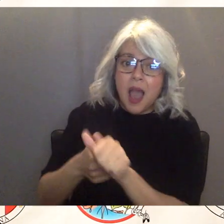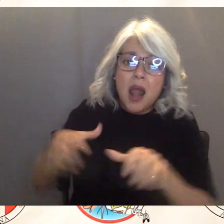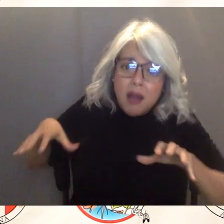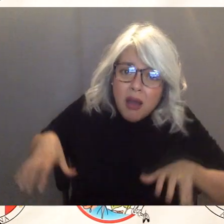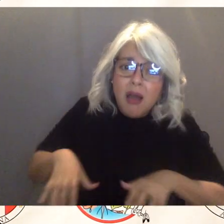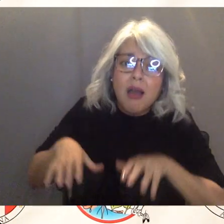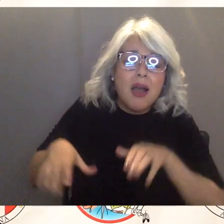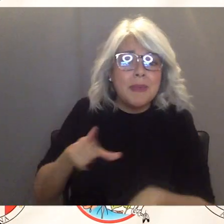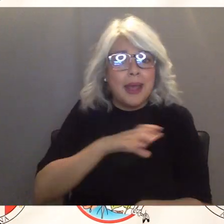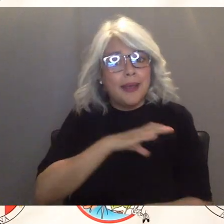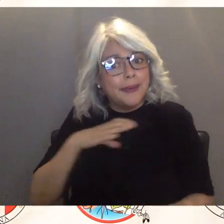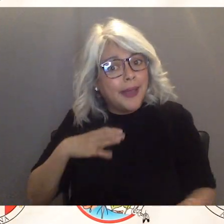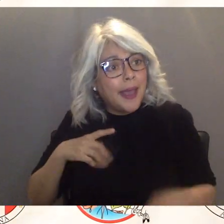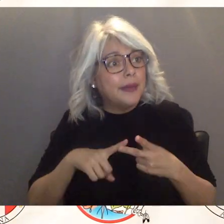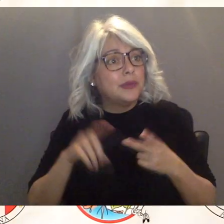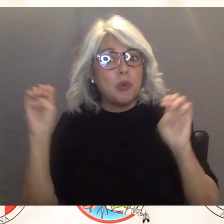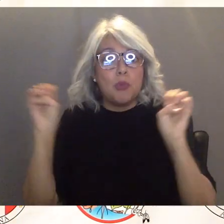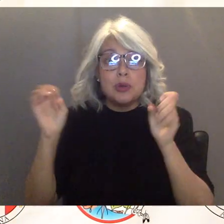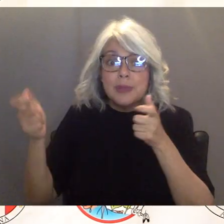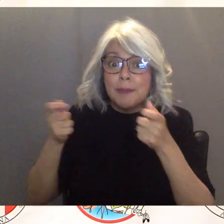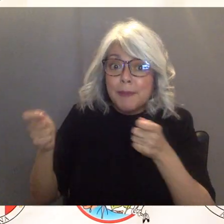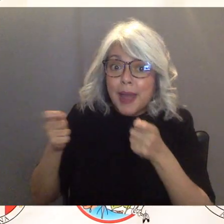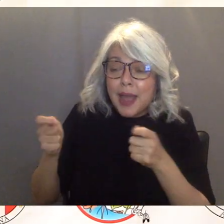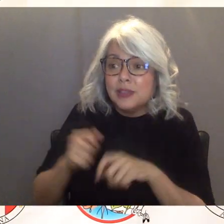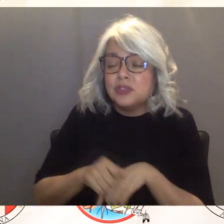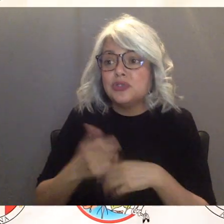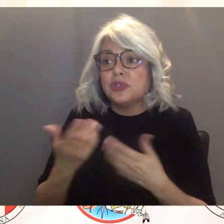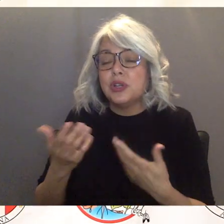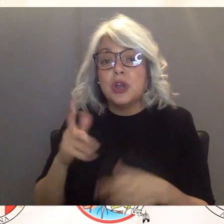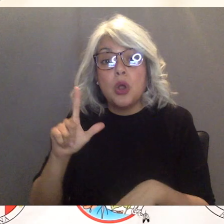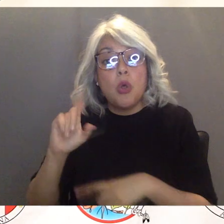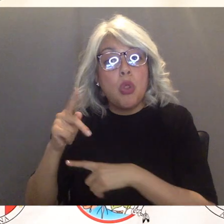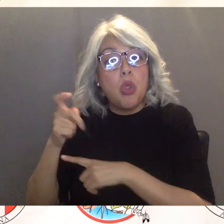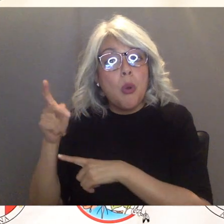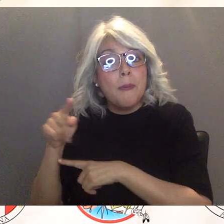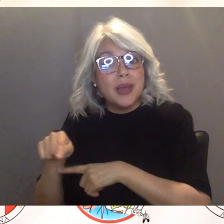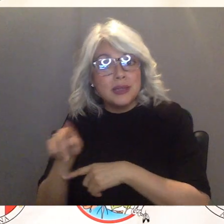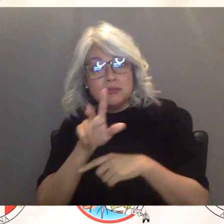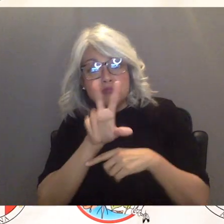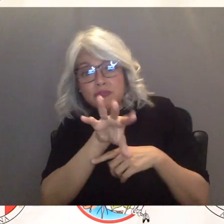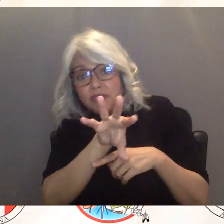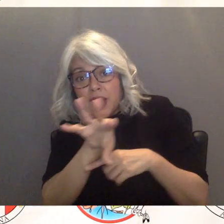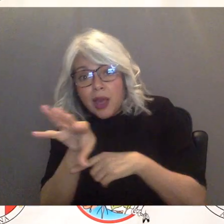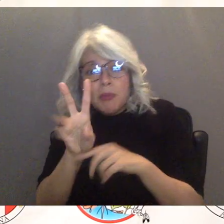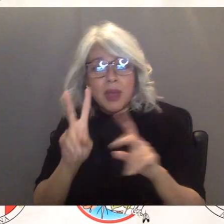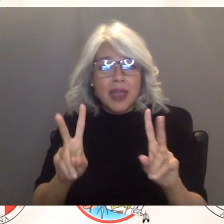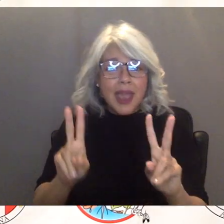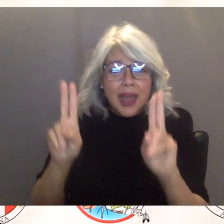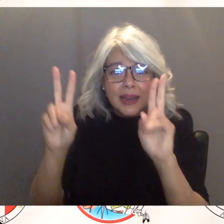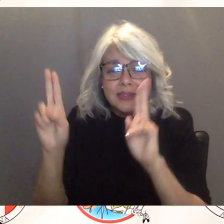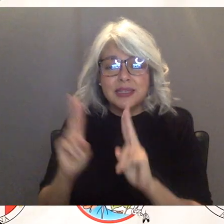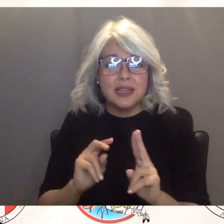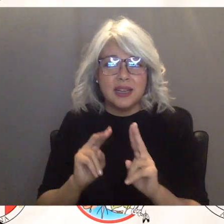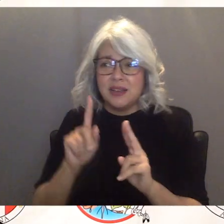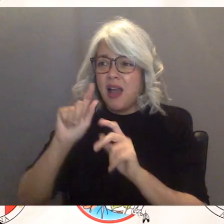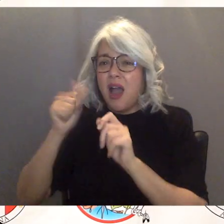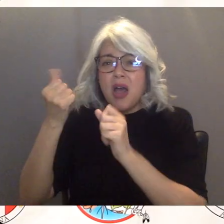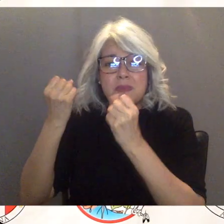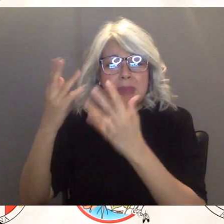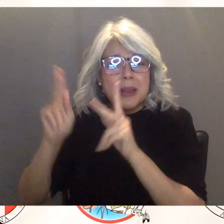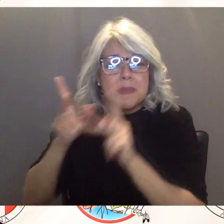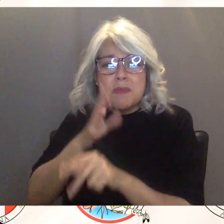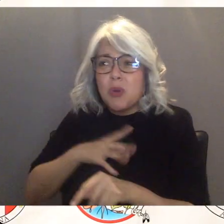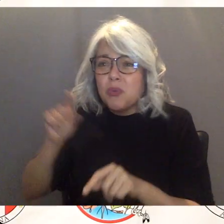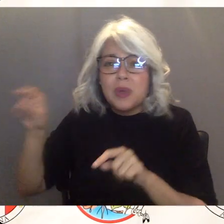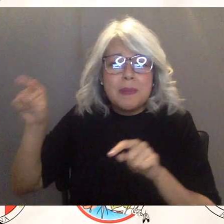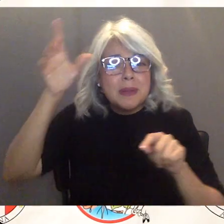folks behind the scene like mr lopez and mrs nunez that helped put this together every week everybody's working really hard to try to